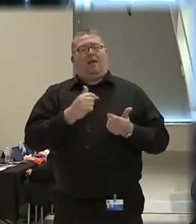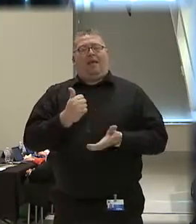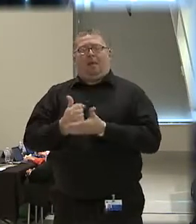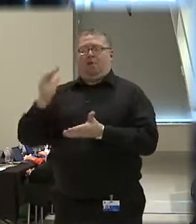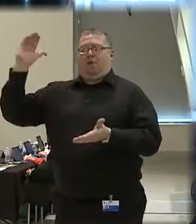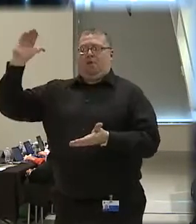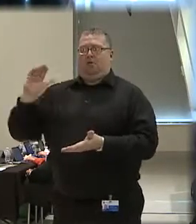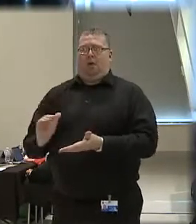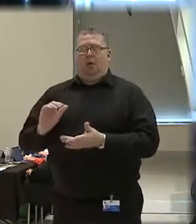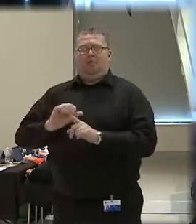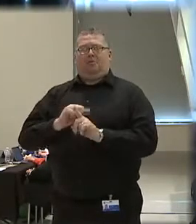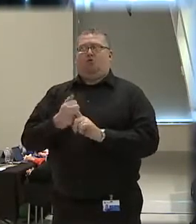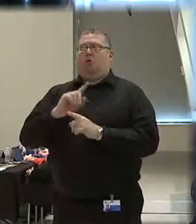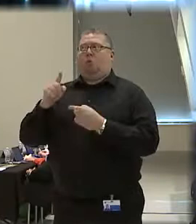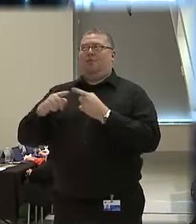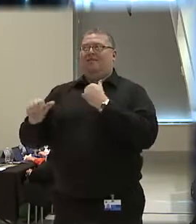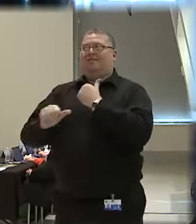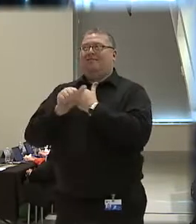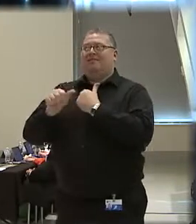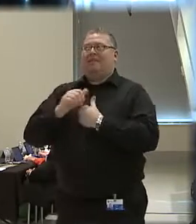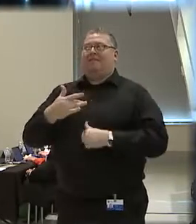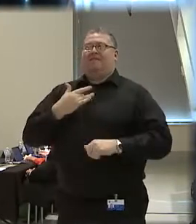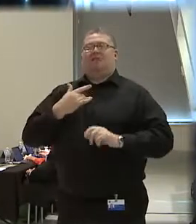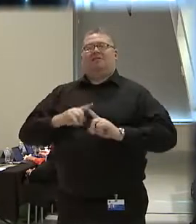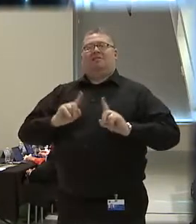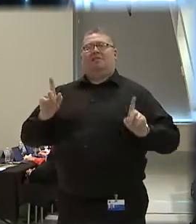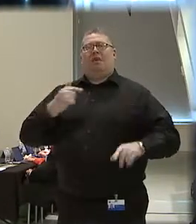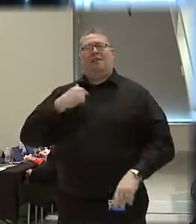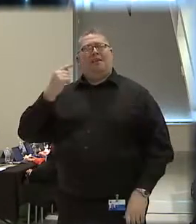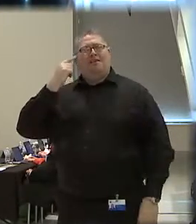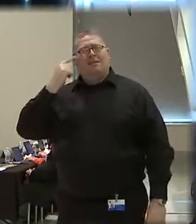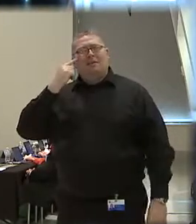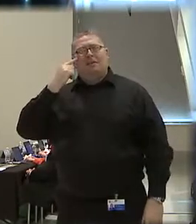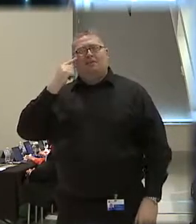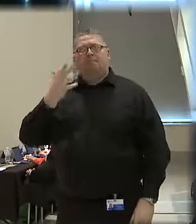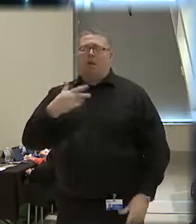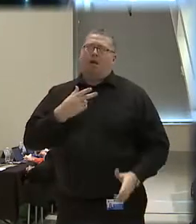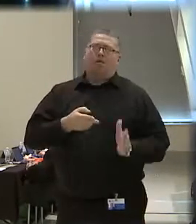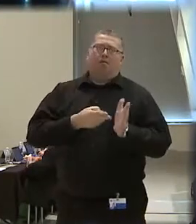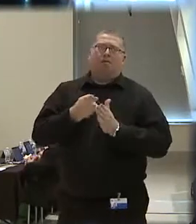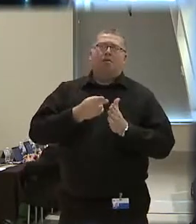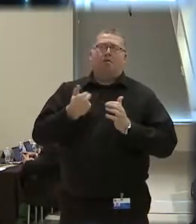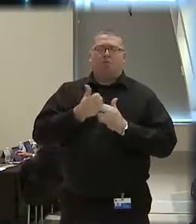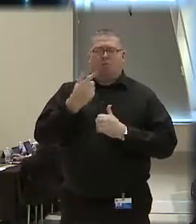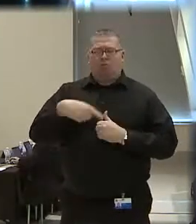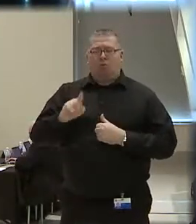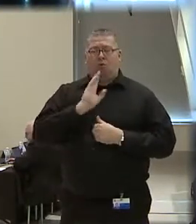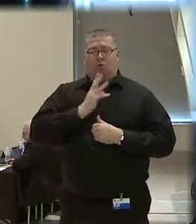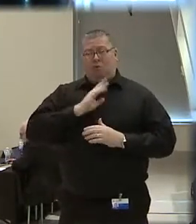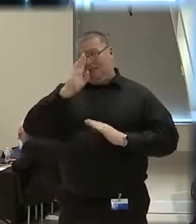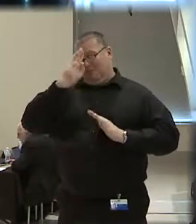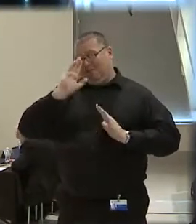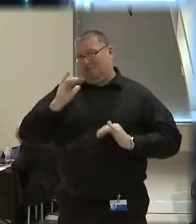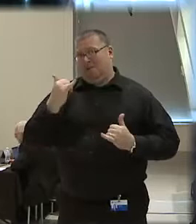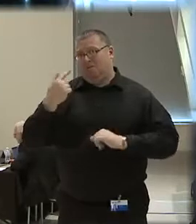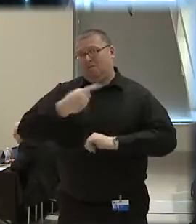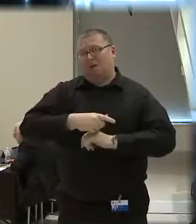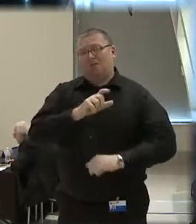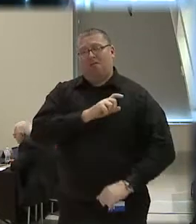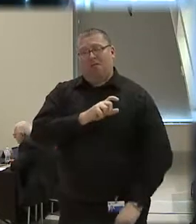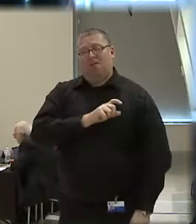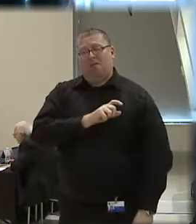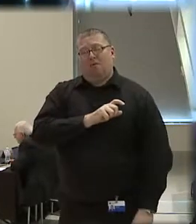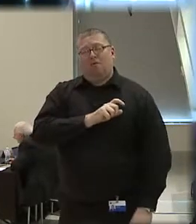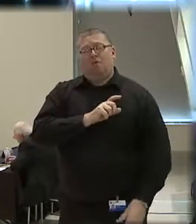when the danger is different. So I think, you know, look, let's be honest. We expect today's police officers